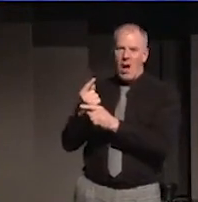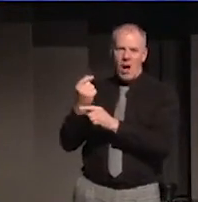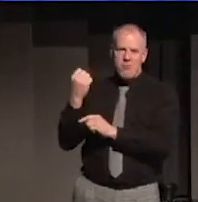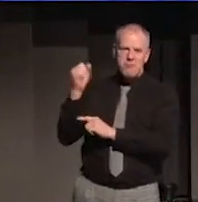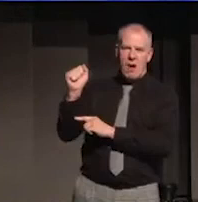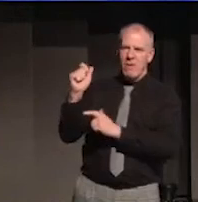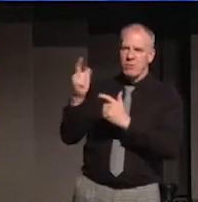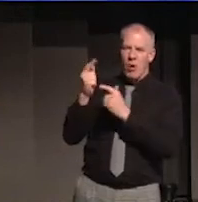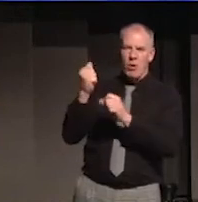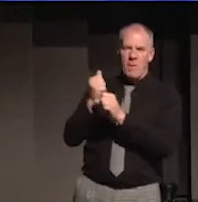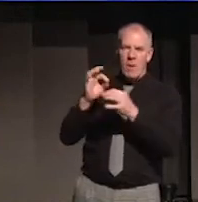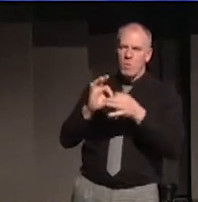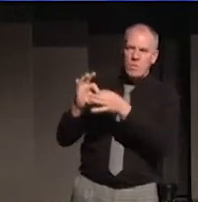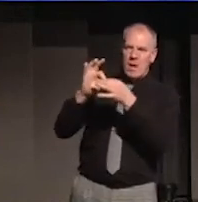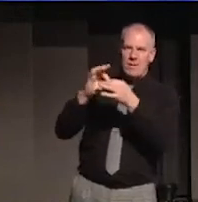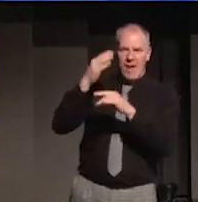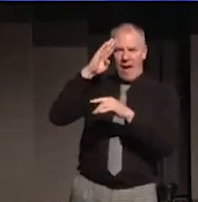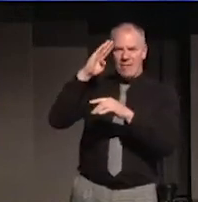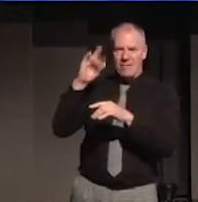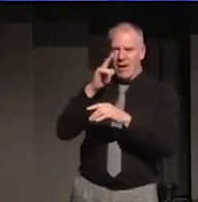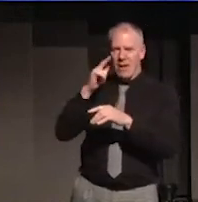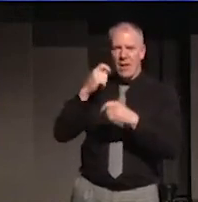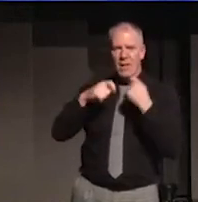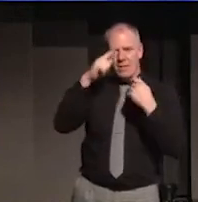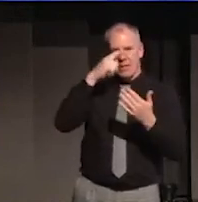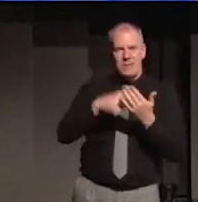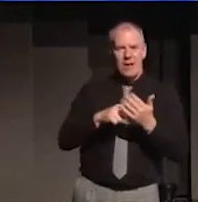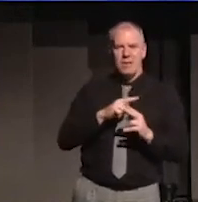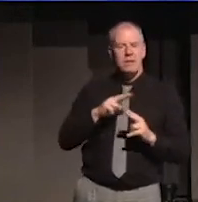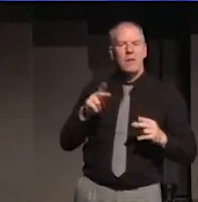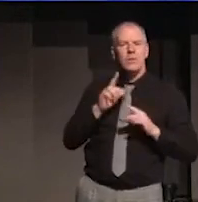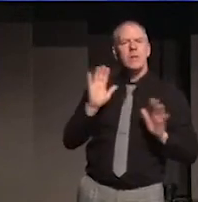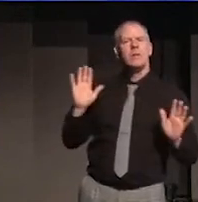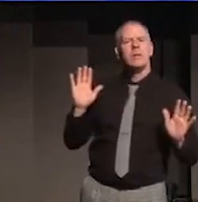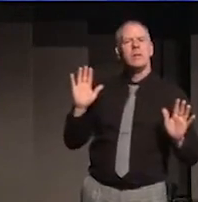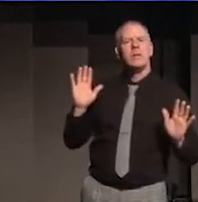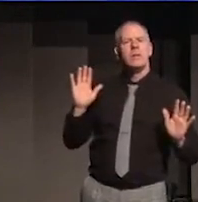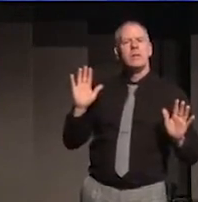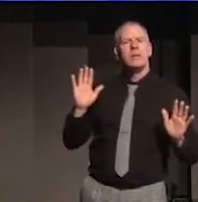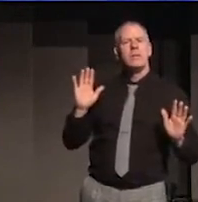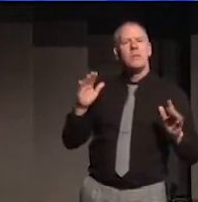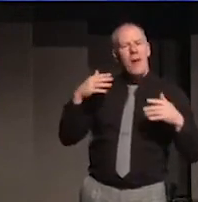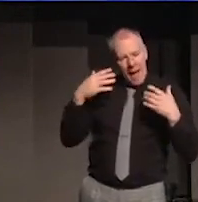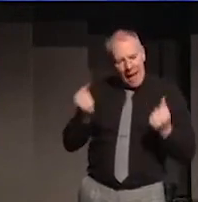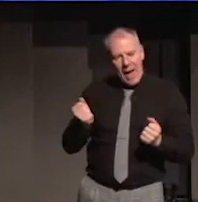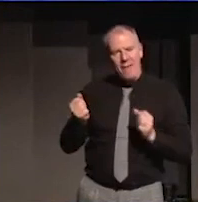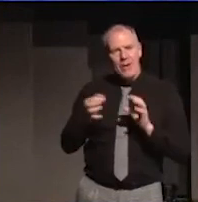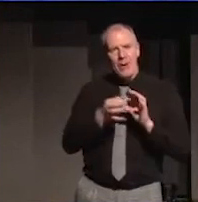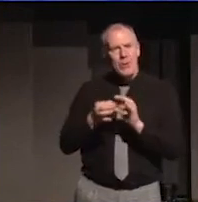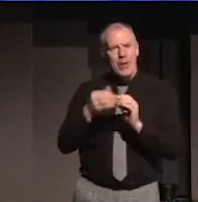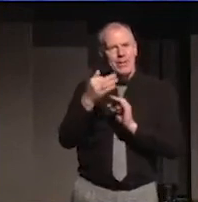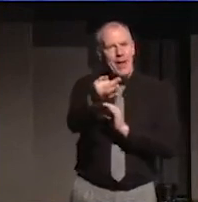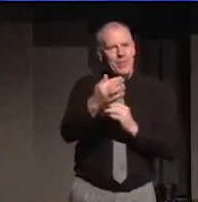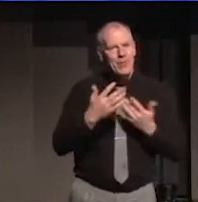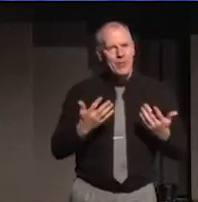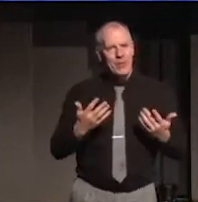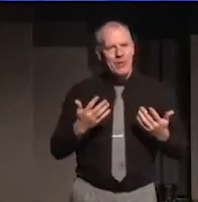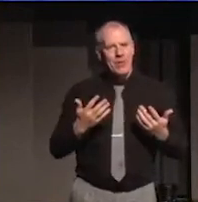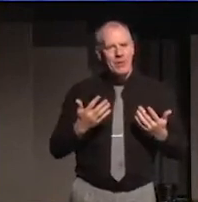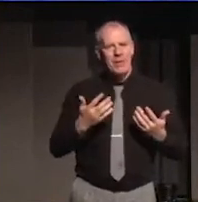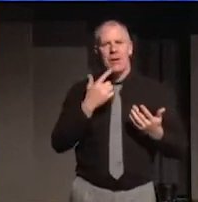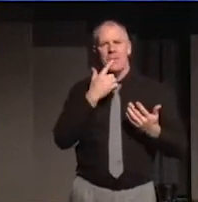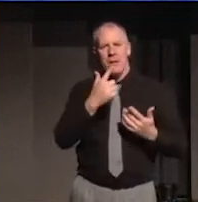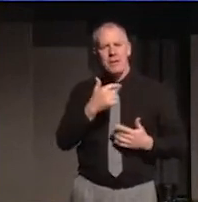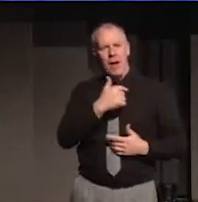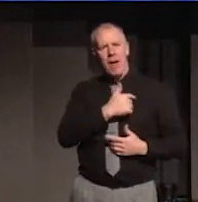rebel song about a united Ireland than decide not to sing it in order to maybe have one. And yet we have to